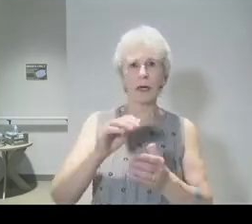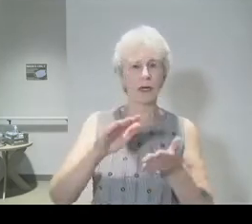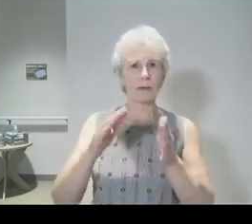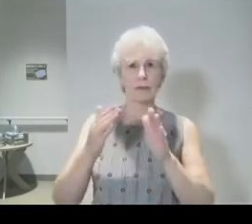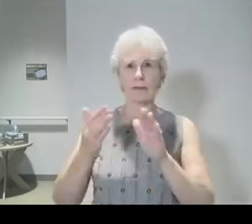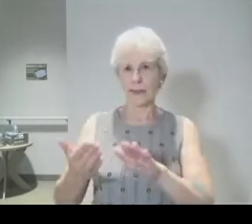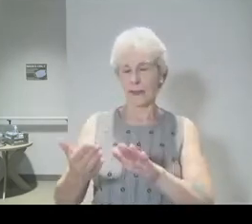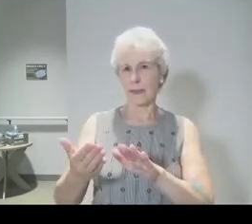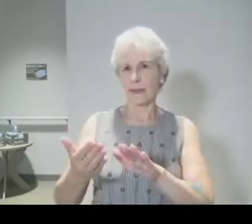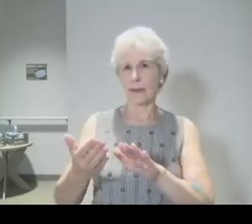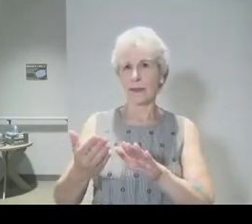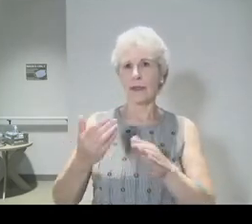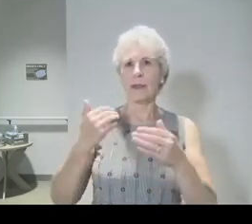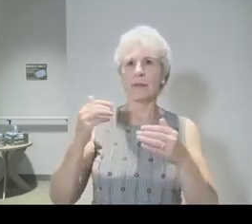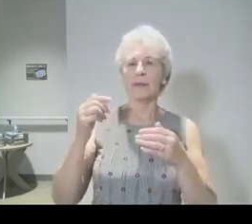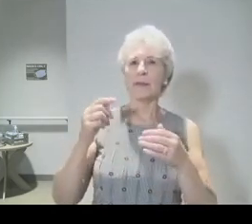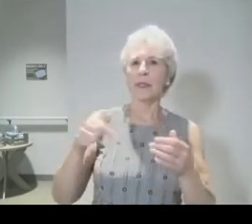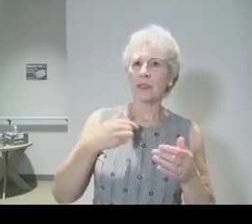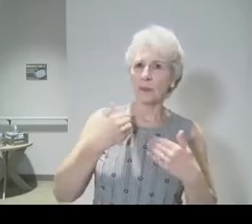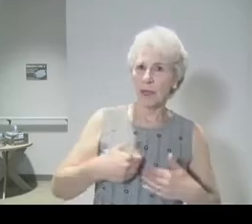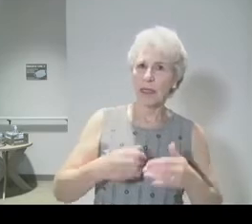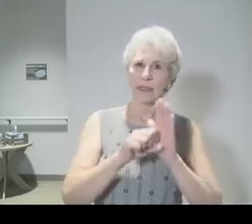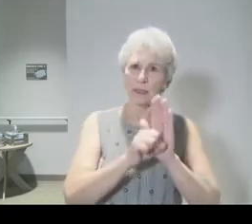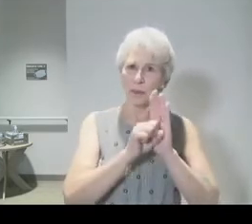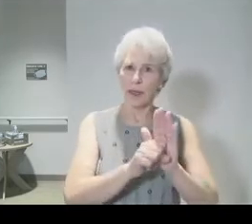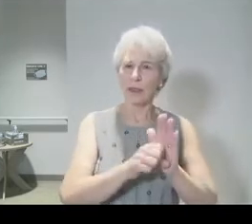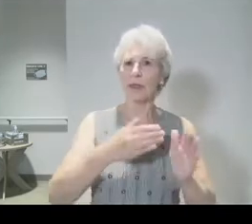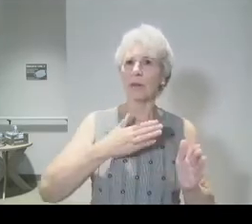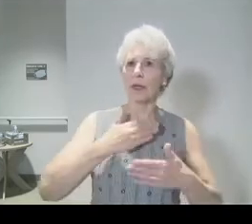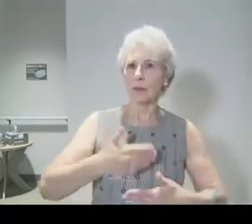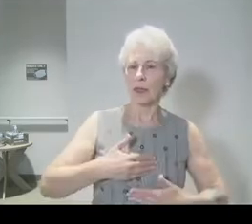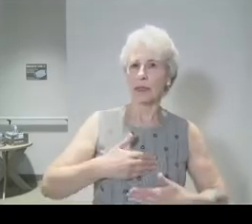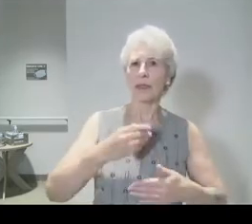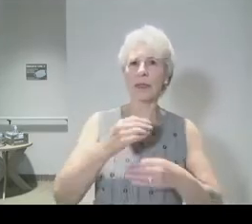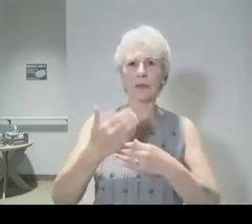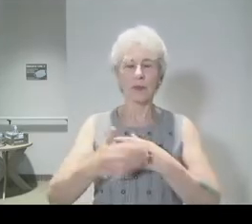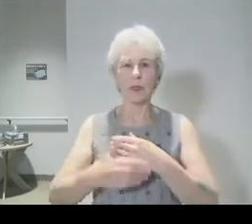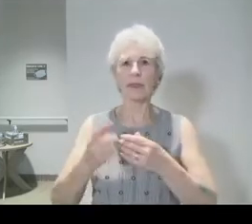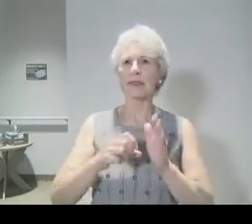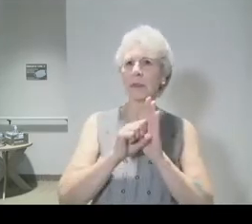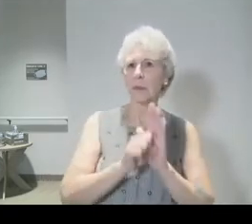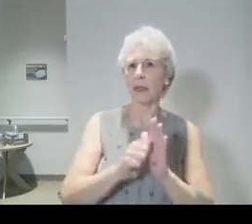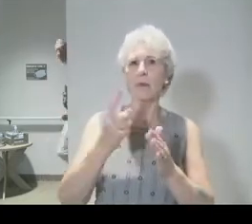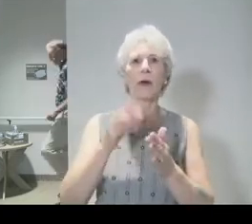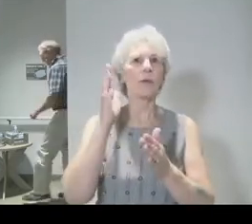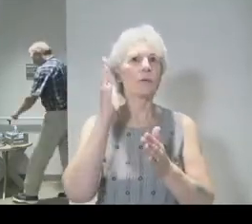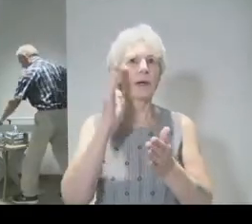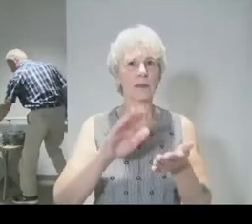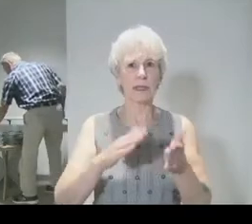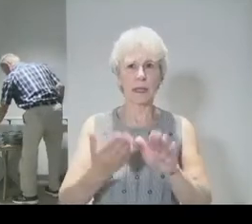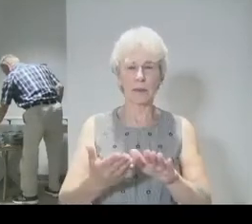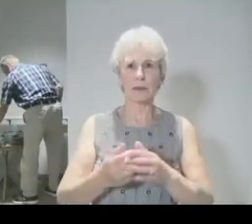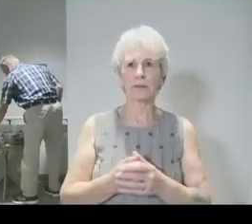my body and this is my cup. He was saying, this is symbolic of what I'm about ready to do. It's the blood of the